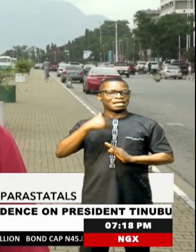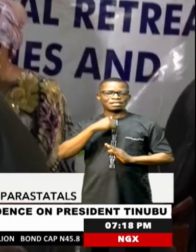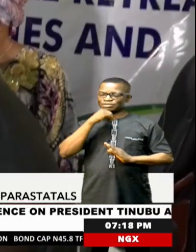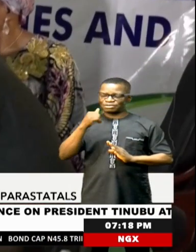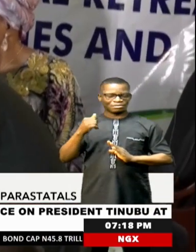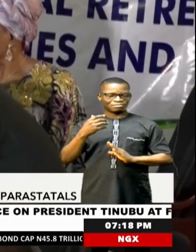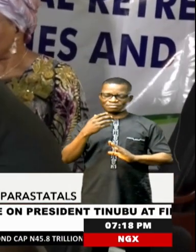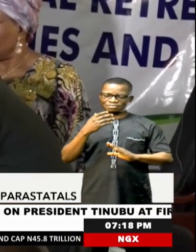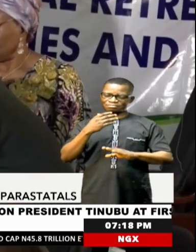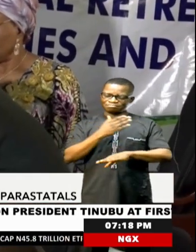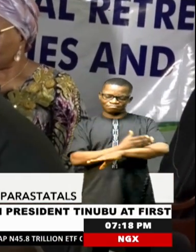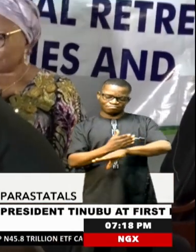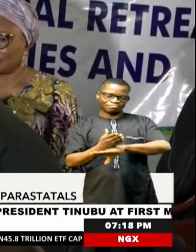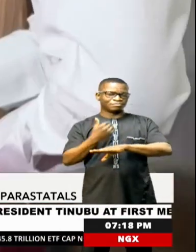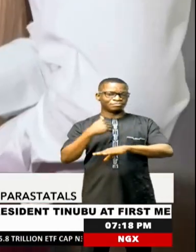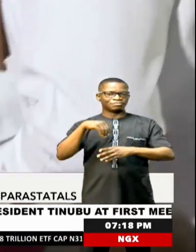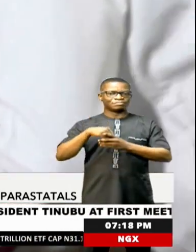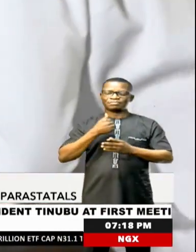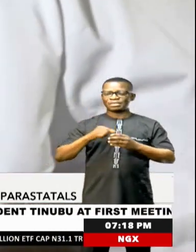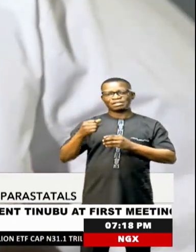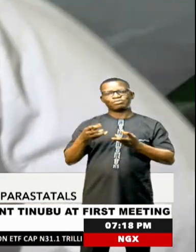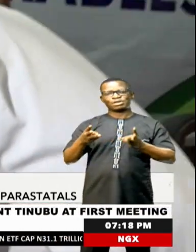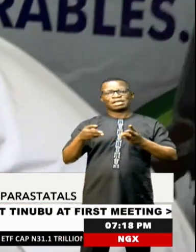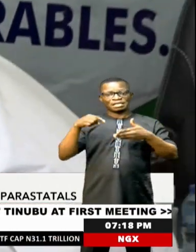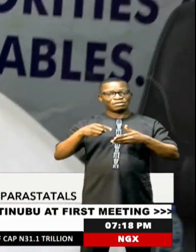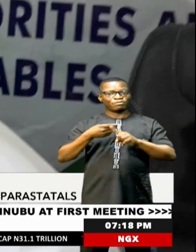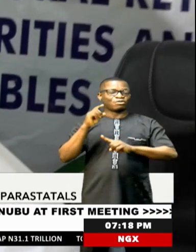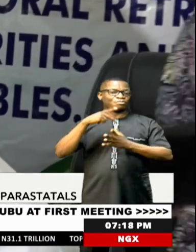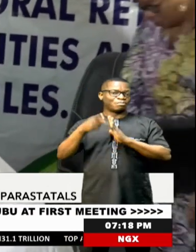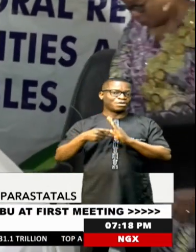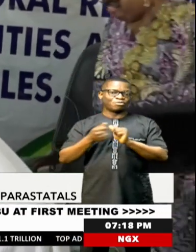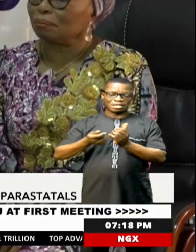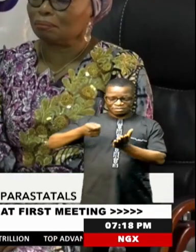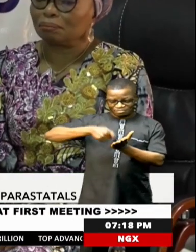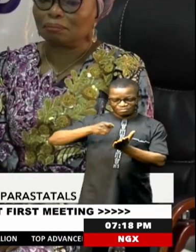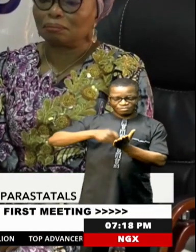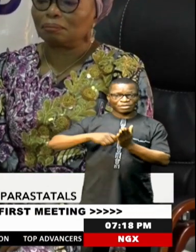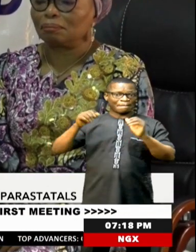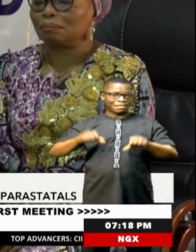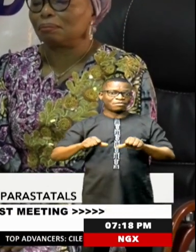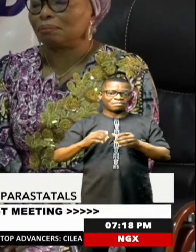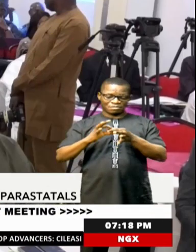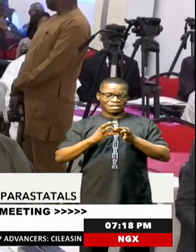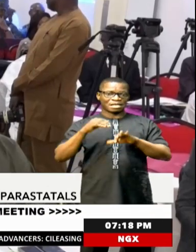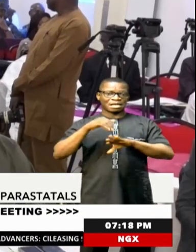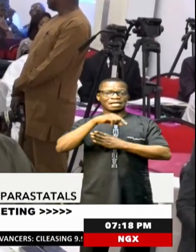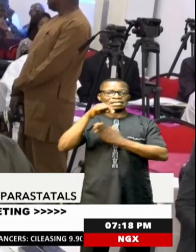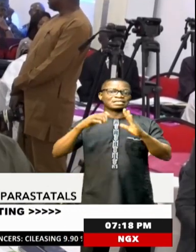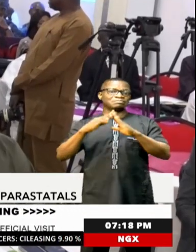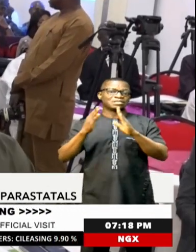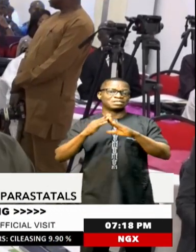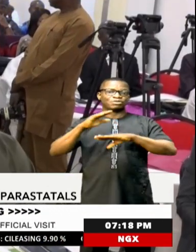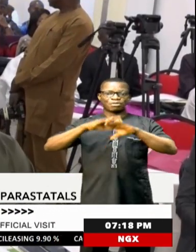way. These submissions from the public and the signing of the performance bond at this sectoral retreat on